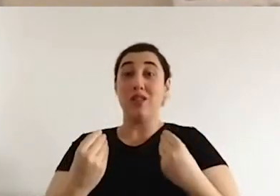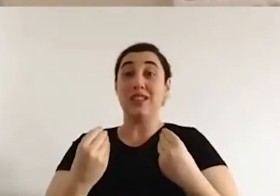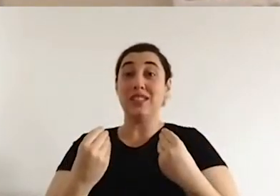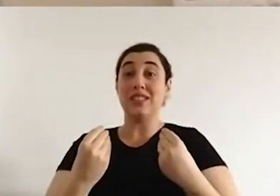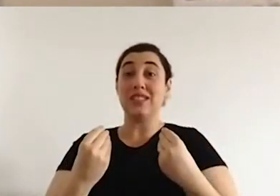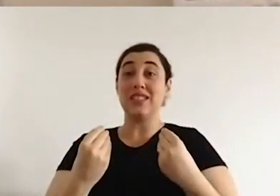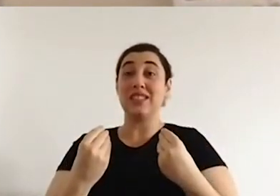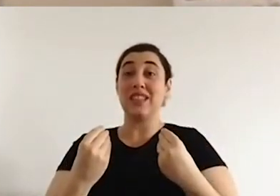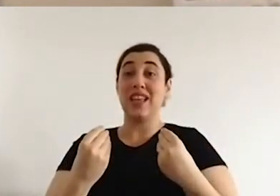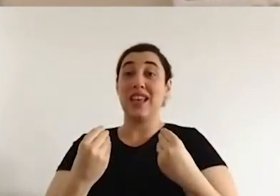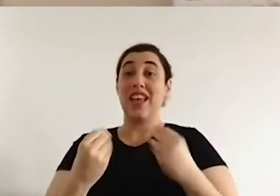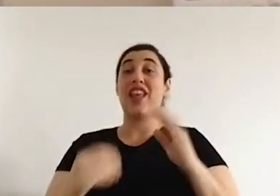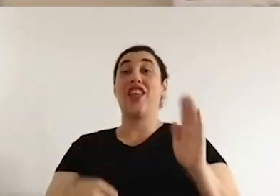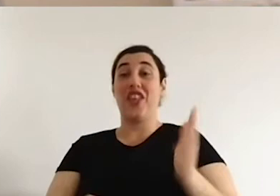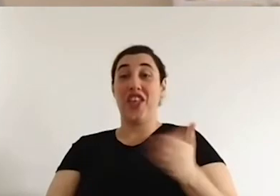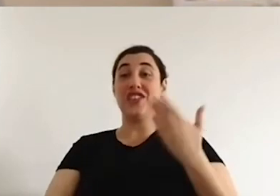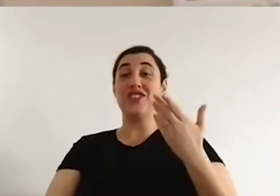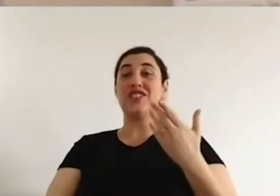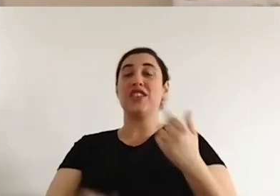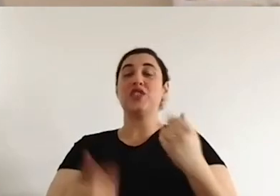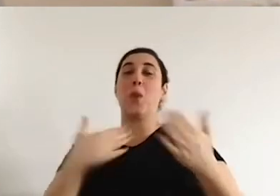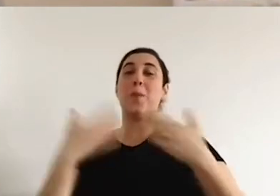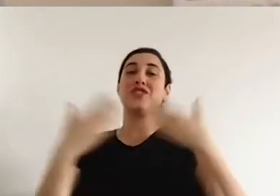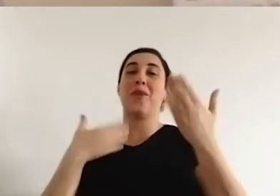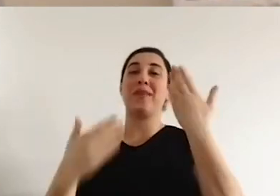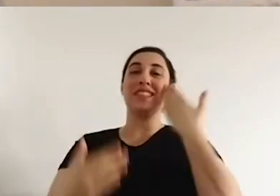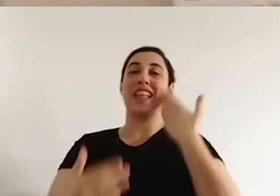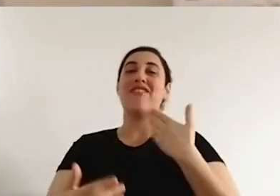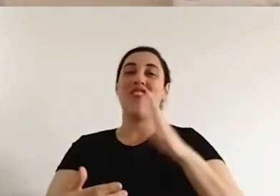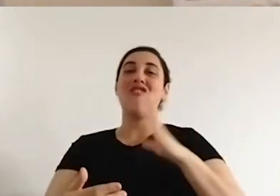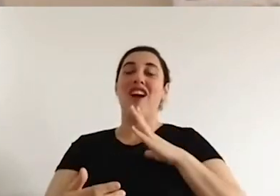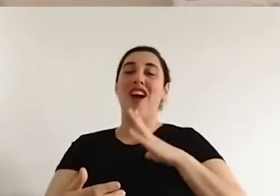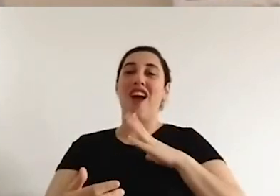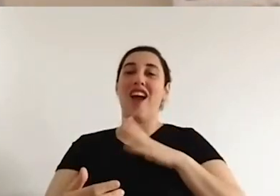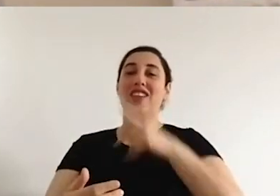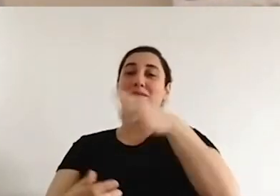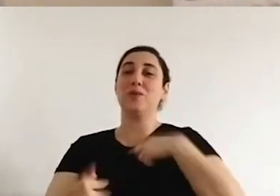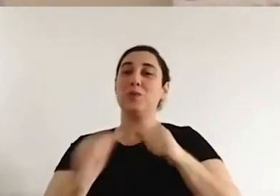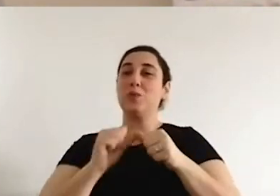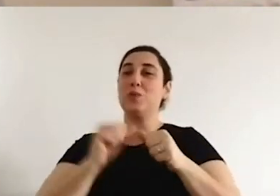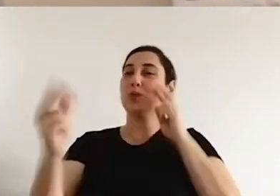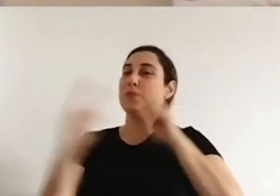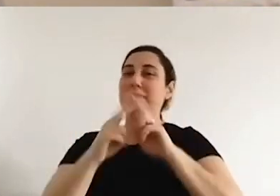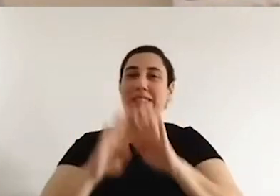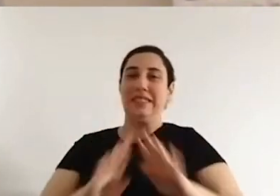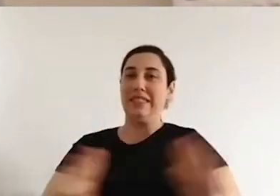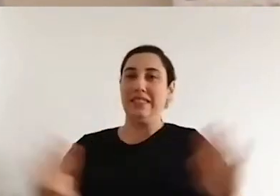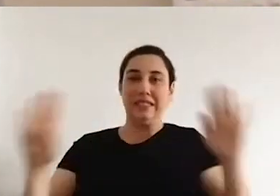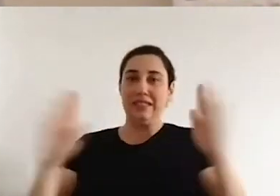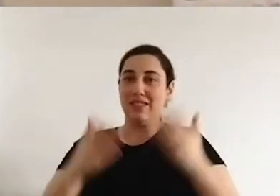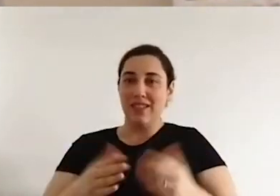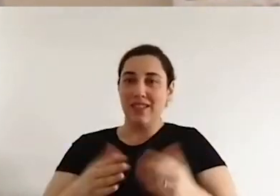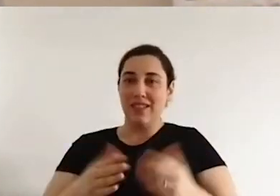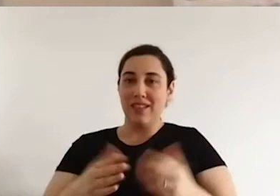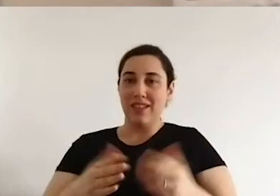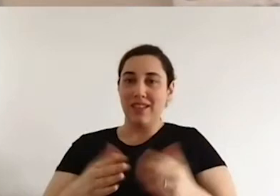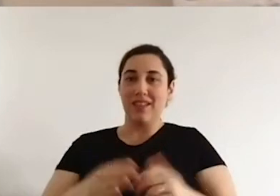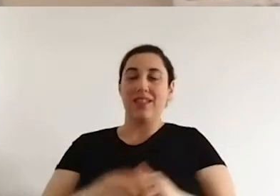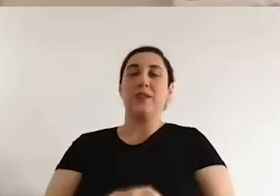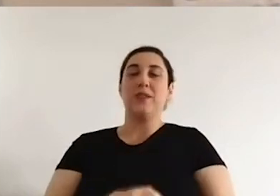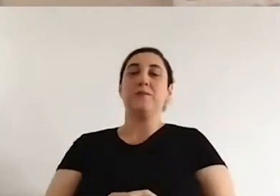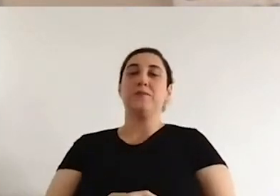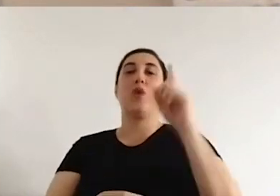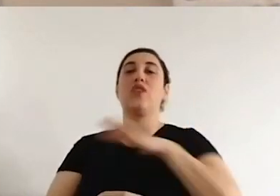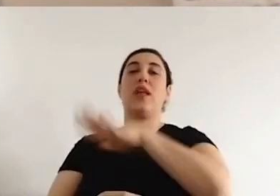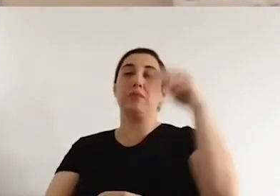Yes, we may have the chance to have a talk with you and other participants if we had the chance to have a physical meeting